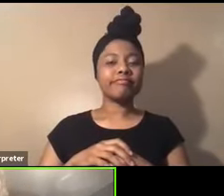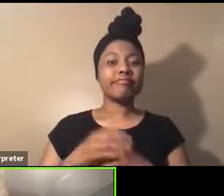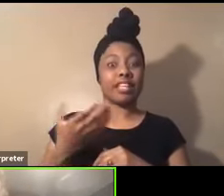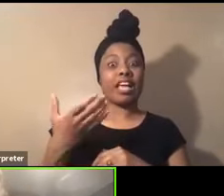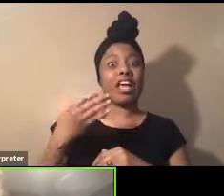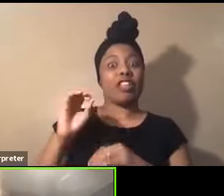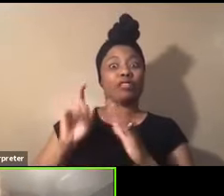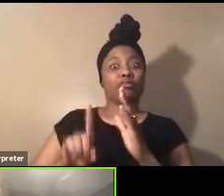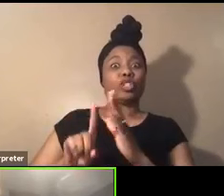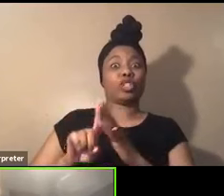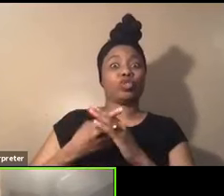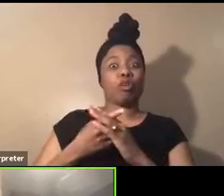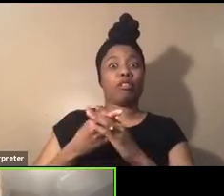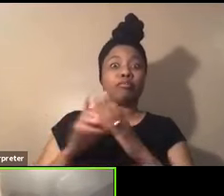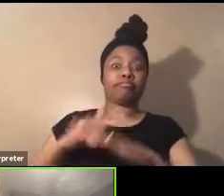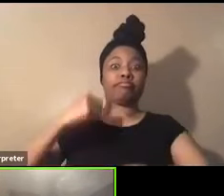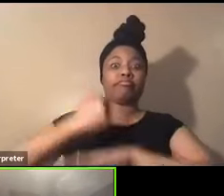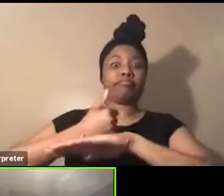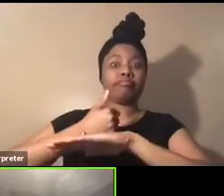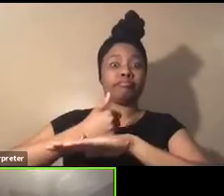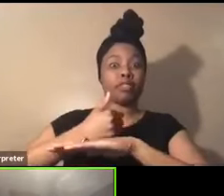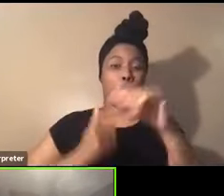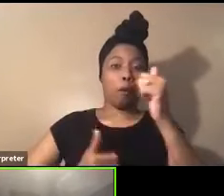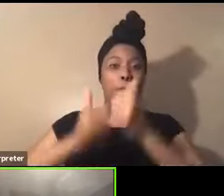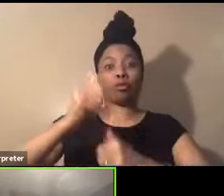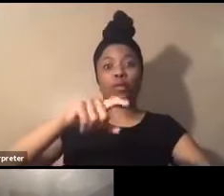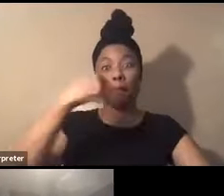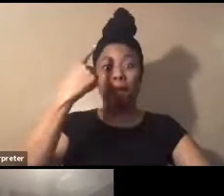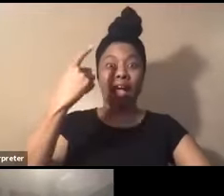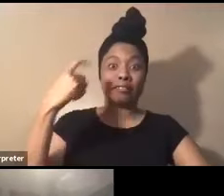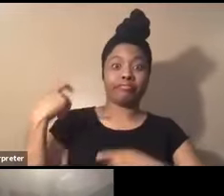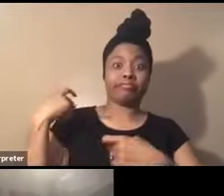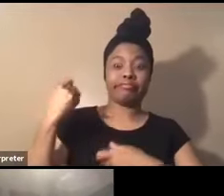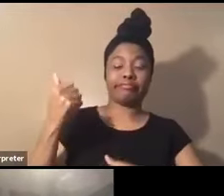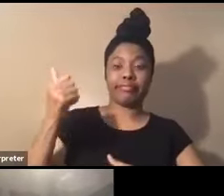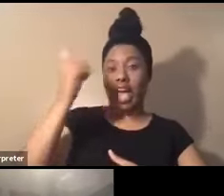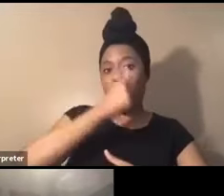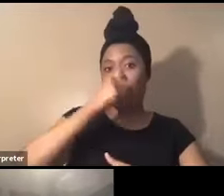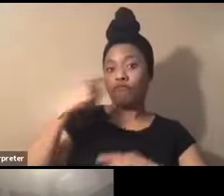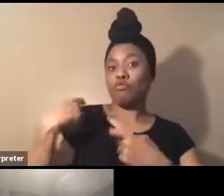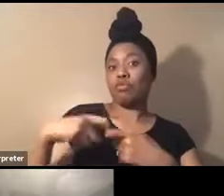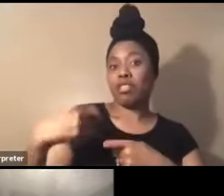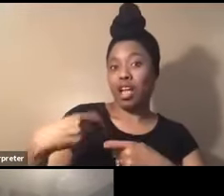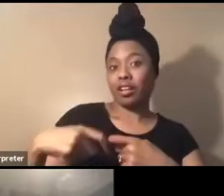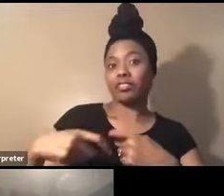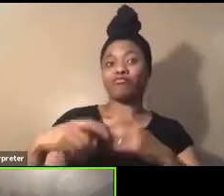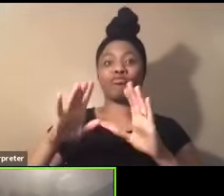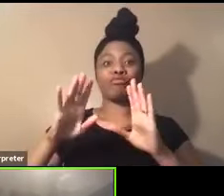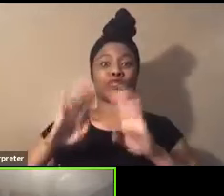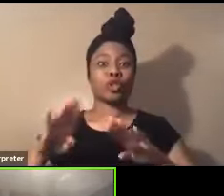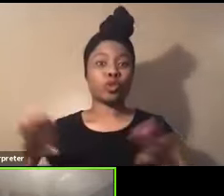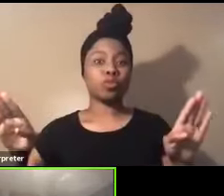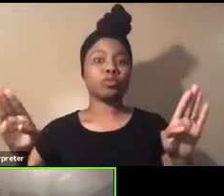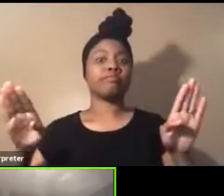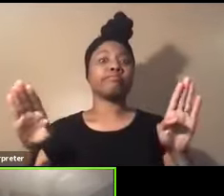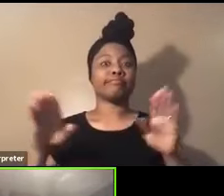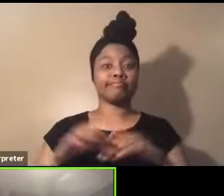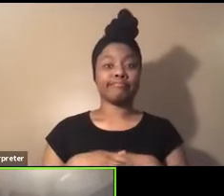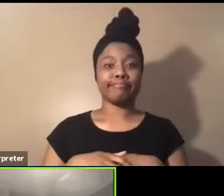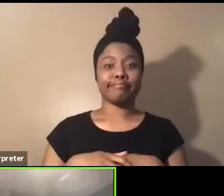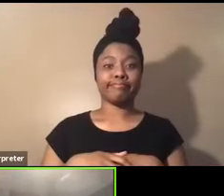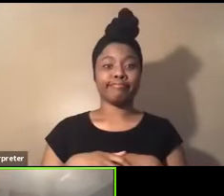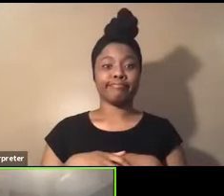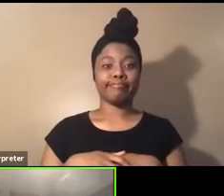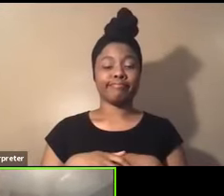uh, black and, um, uh, African Latino company, Afro-Mexican children. Um, they were, um, uh,